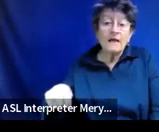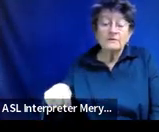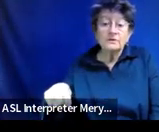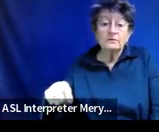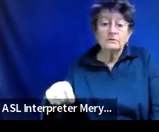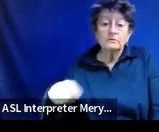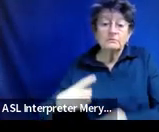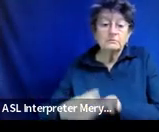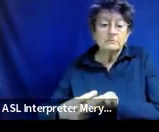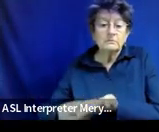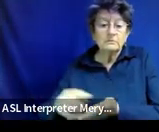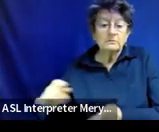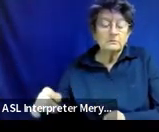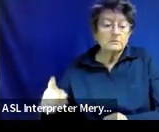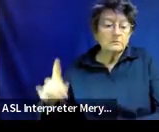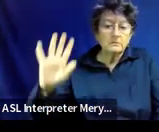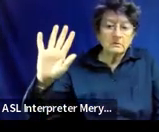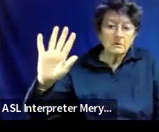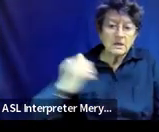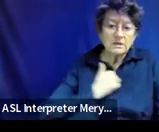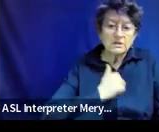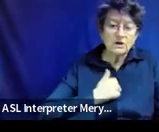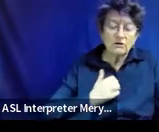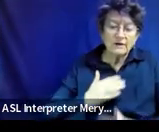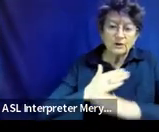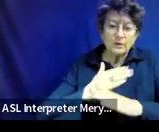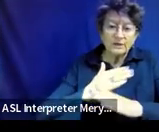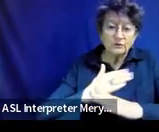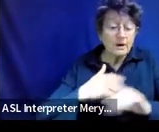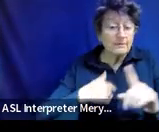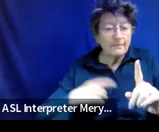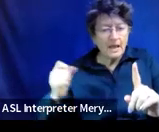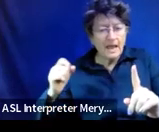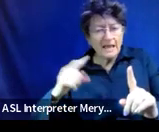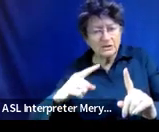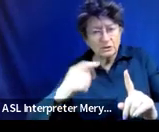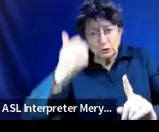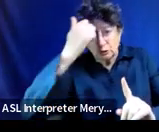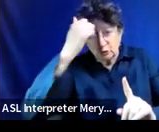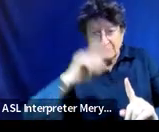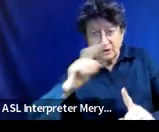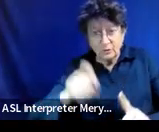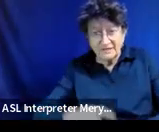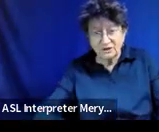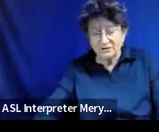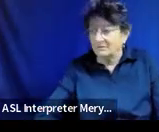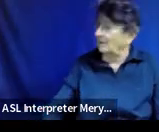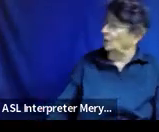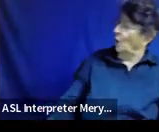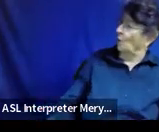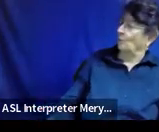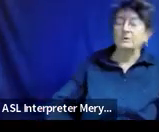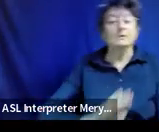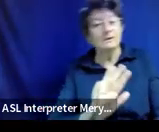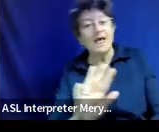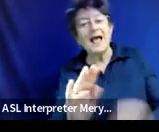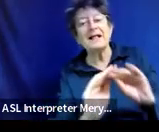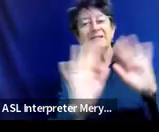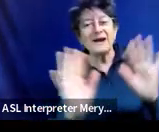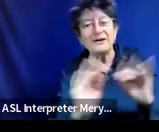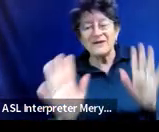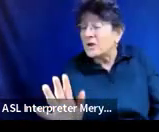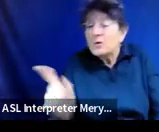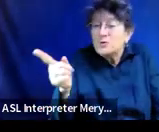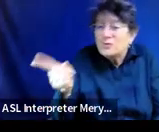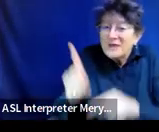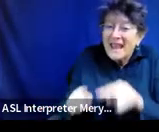the action. Sorry to interrupt. Can I ask a dumb question? No. A clarifying question? There are no dumb